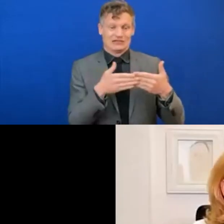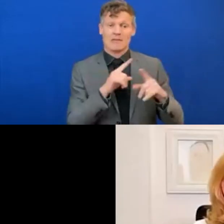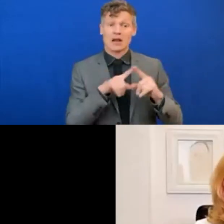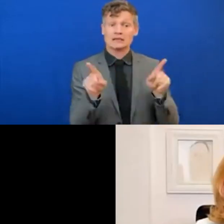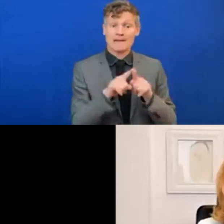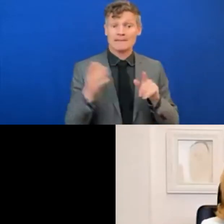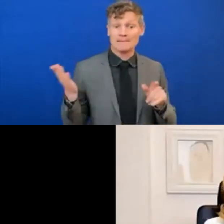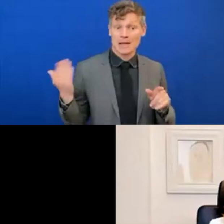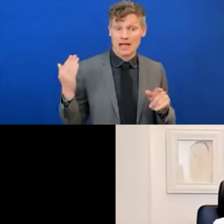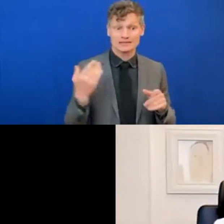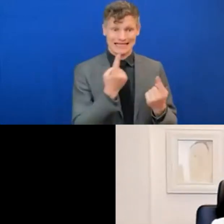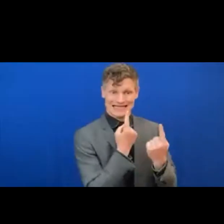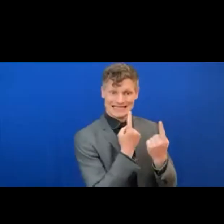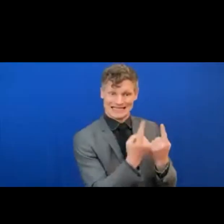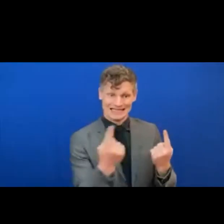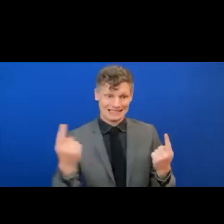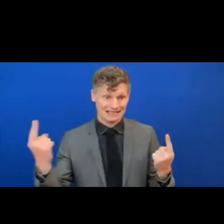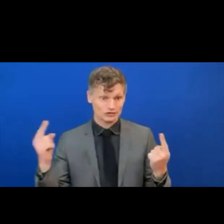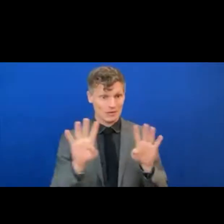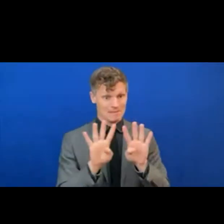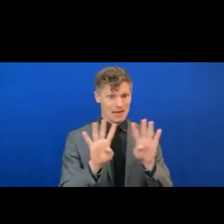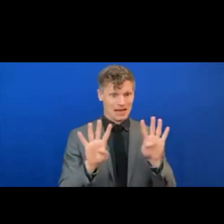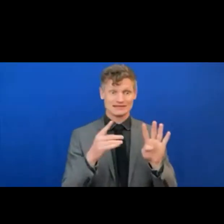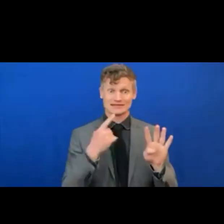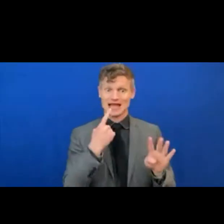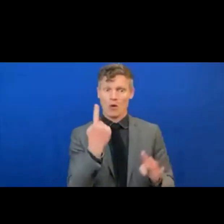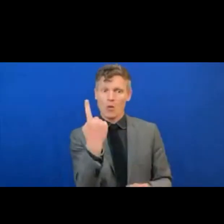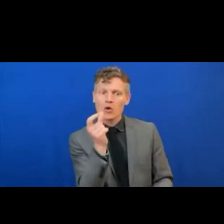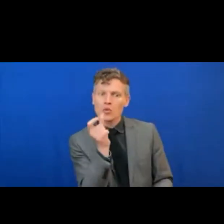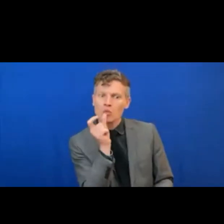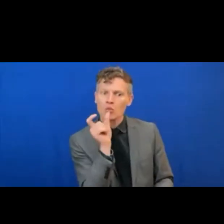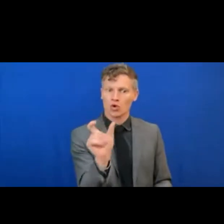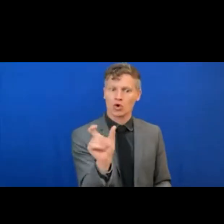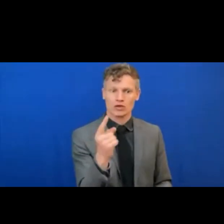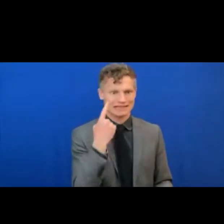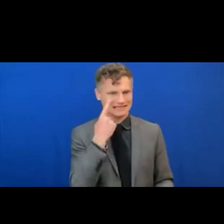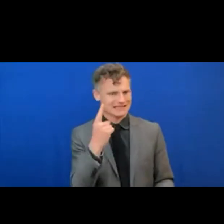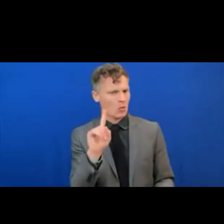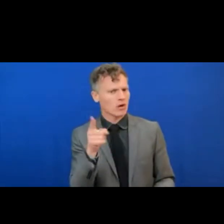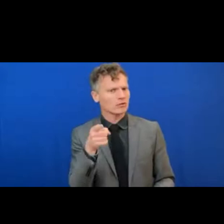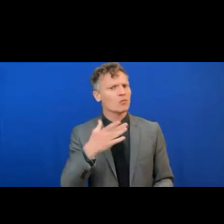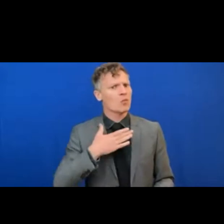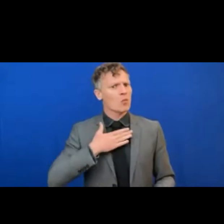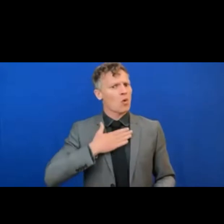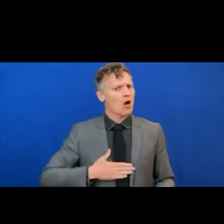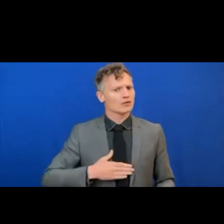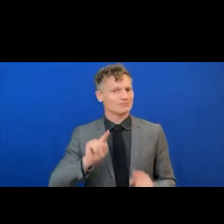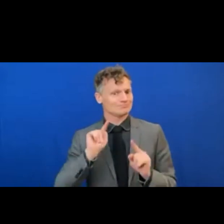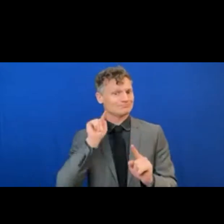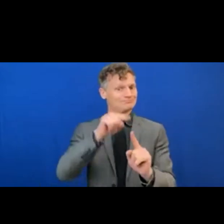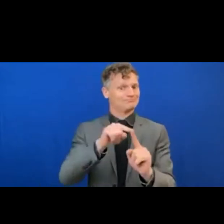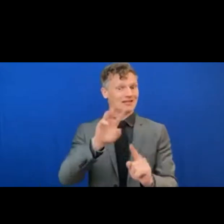in just one word what they would like to see coming out of the WTDC conference.